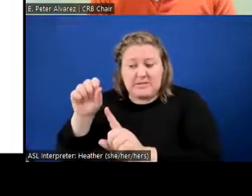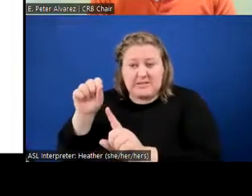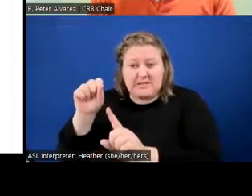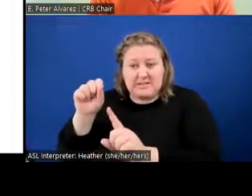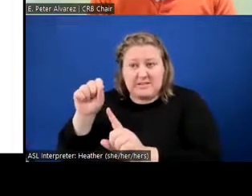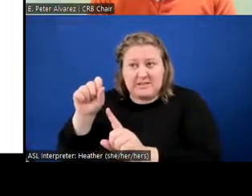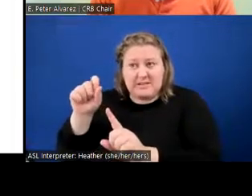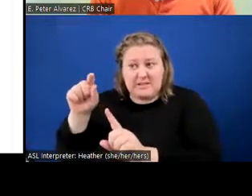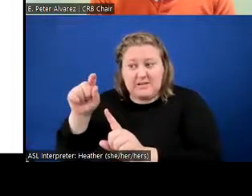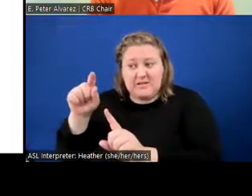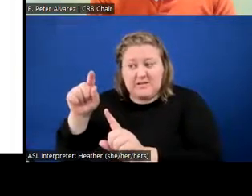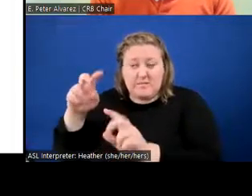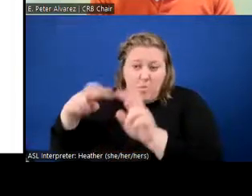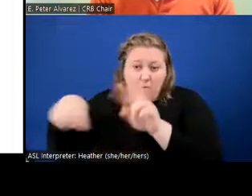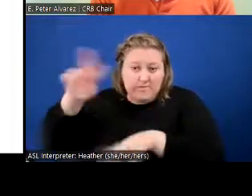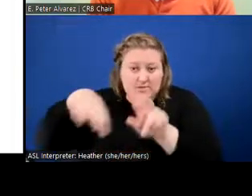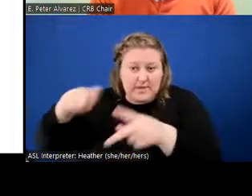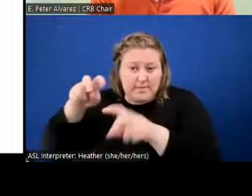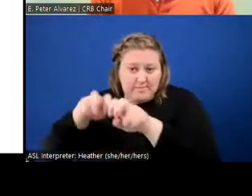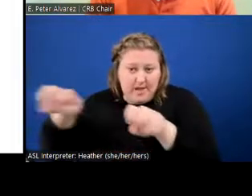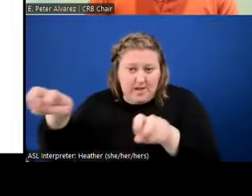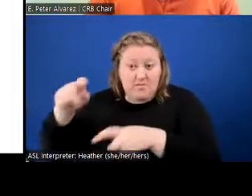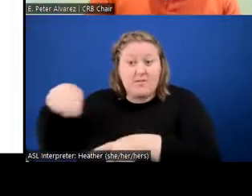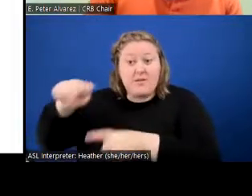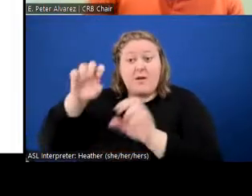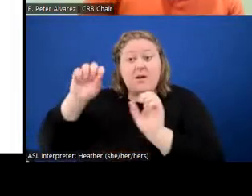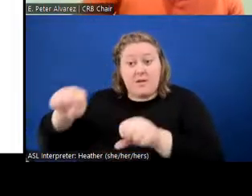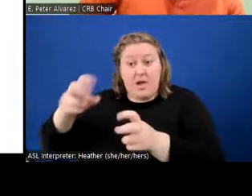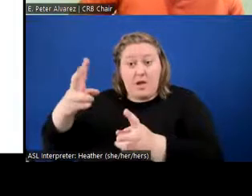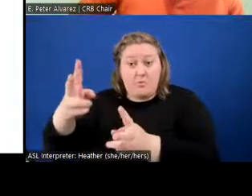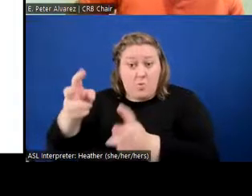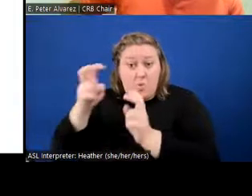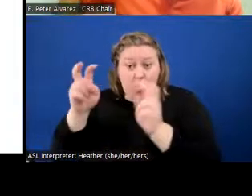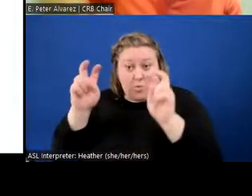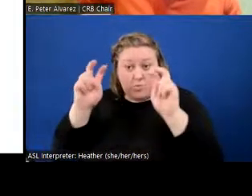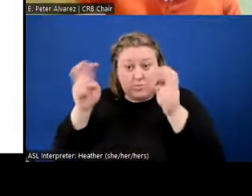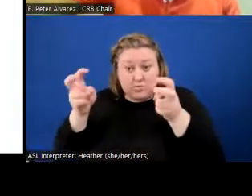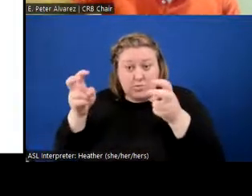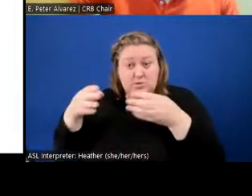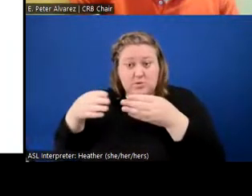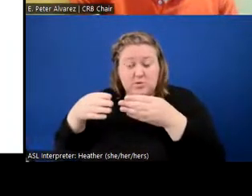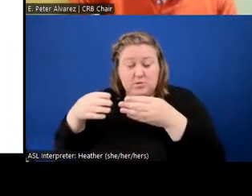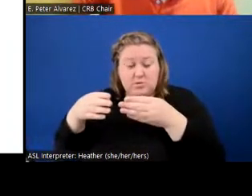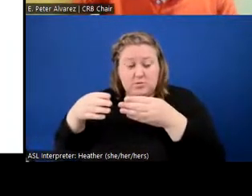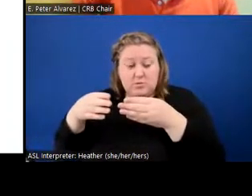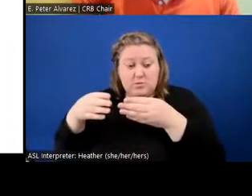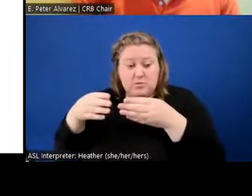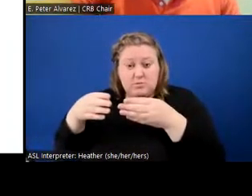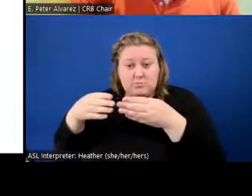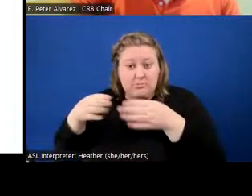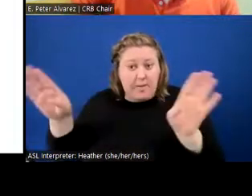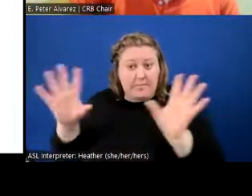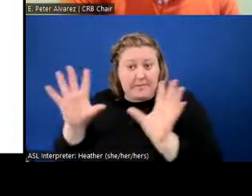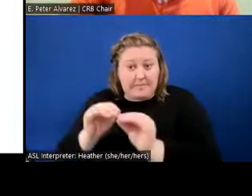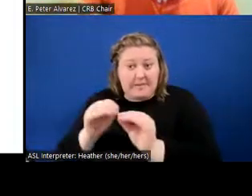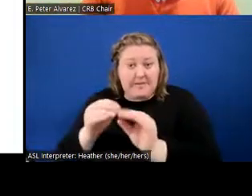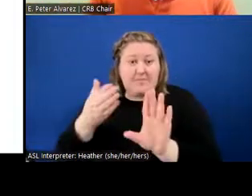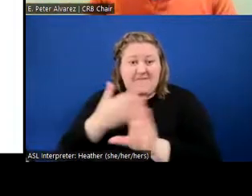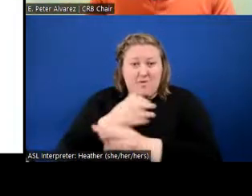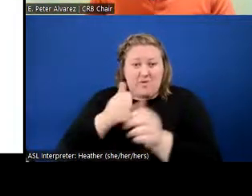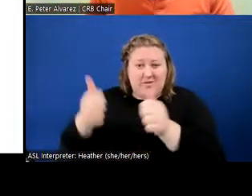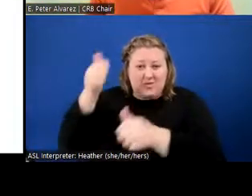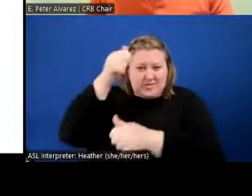affairs oversight panel, the public meeting before going into executive session, so that members are not